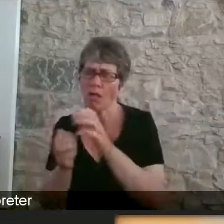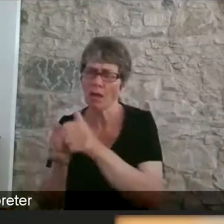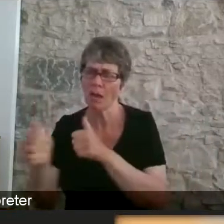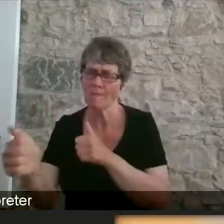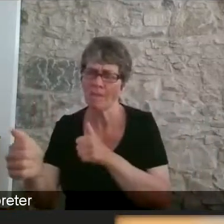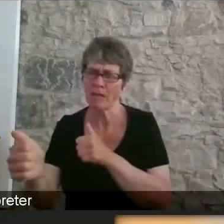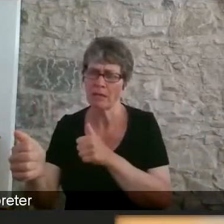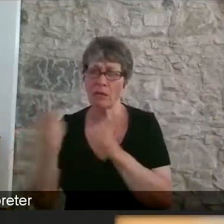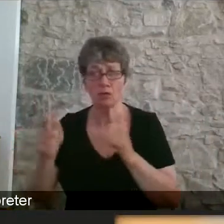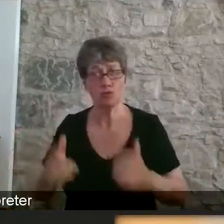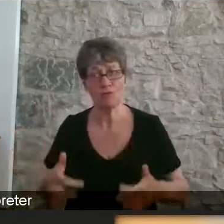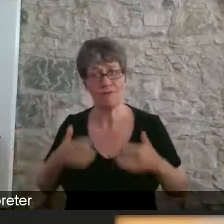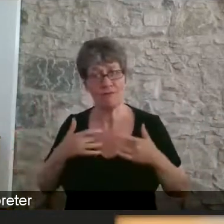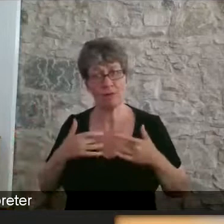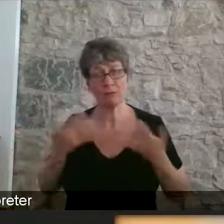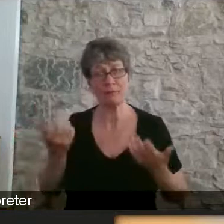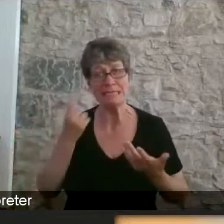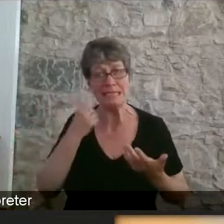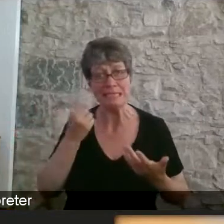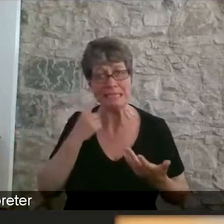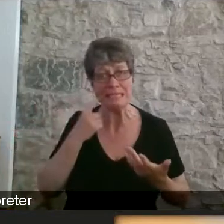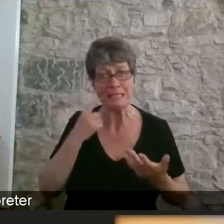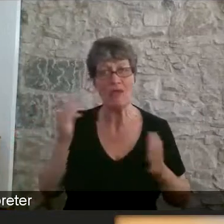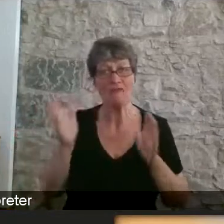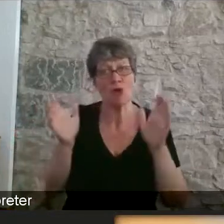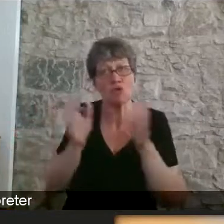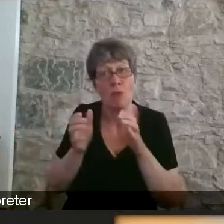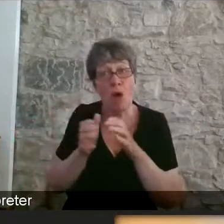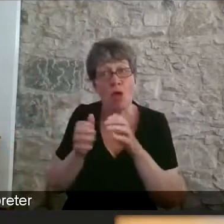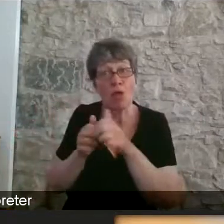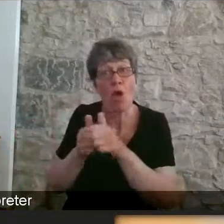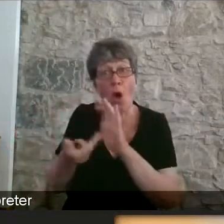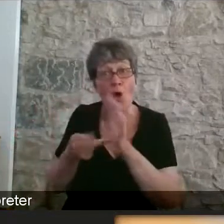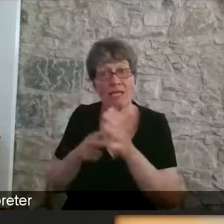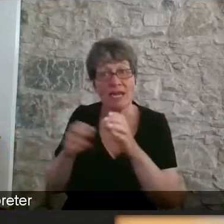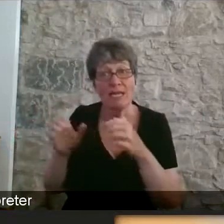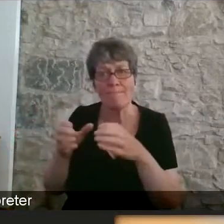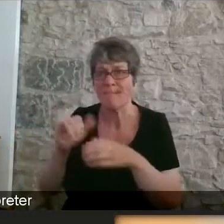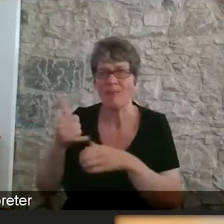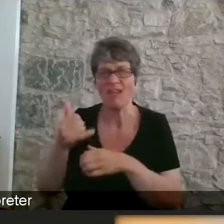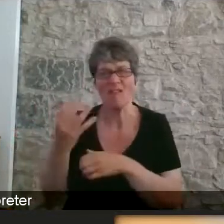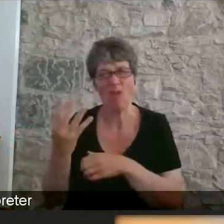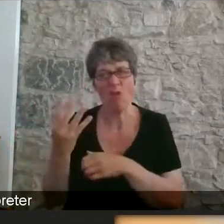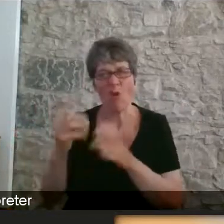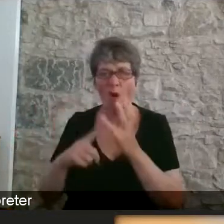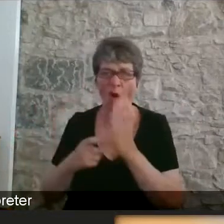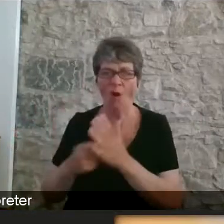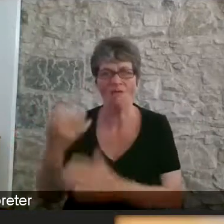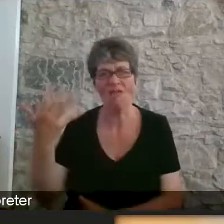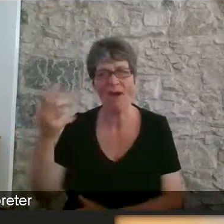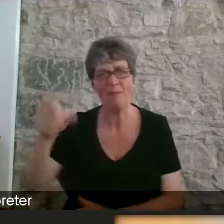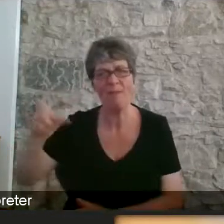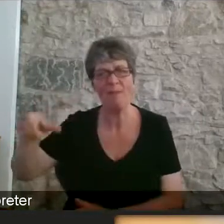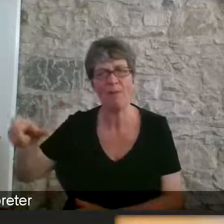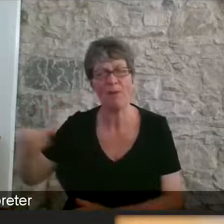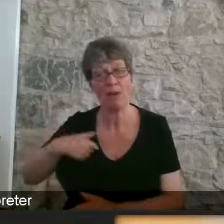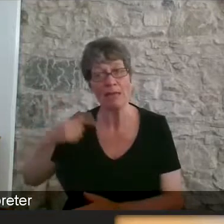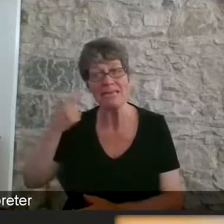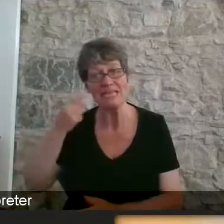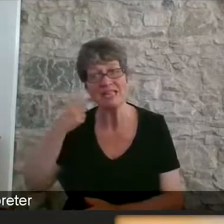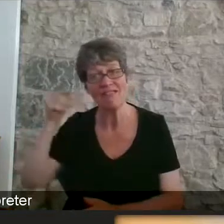easy to move to home working for the smaller organisations that might have three, four or five people rather than some that might have two or three thousand people, for example?